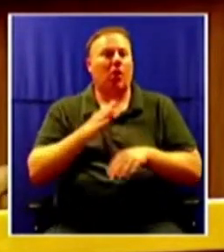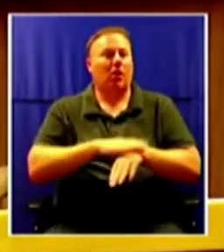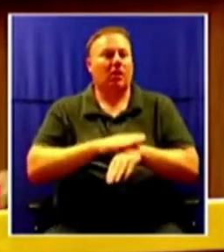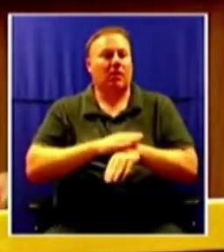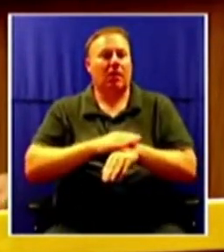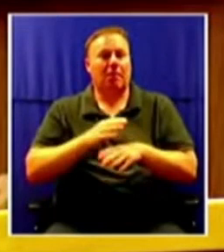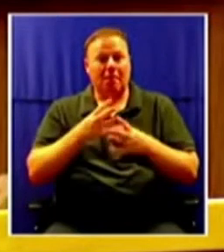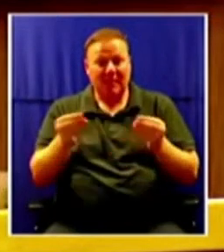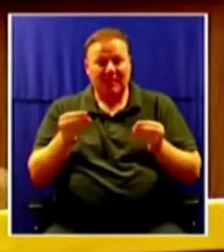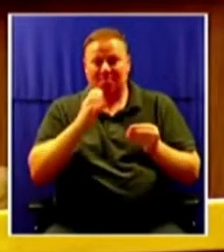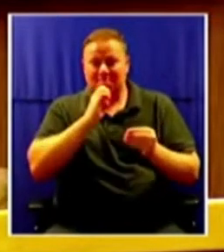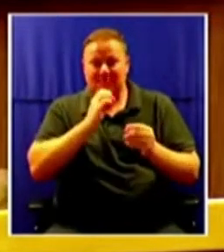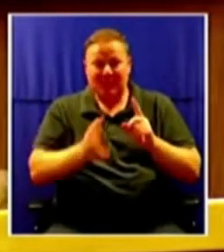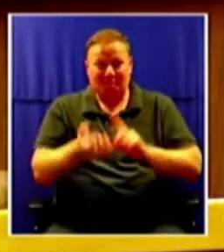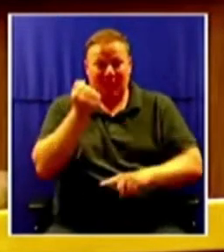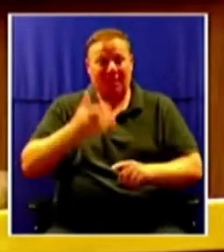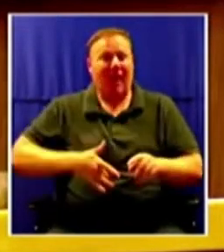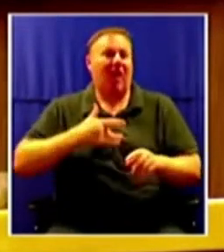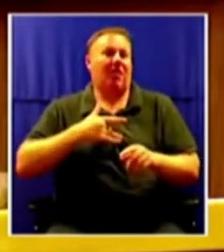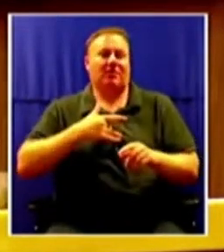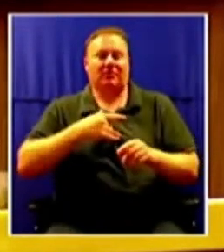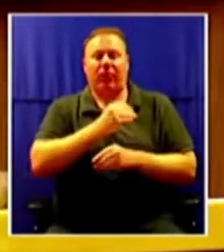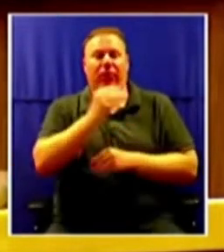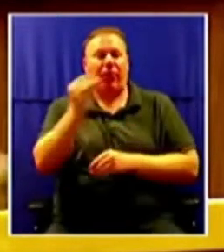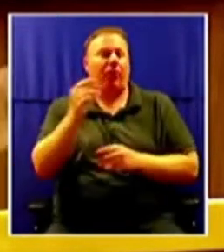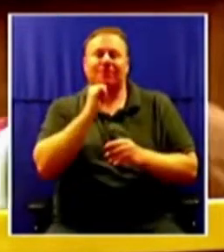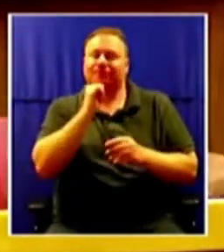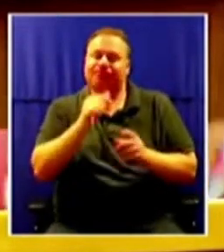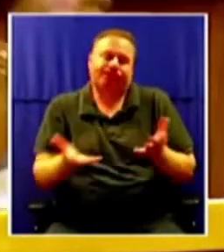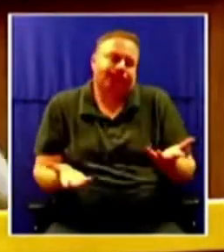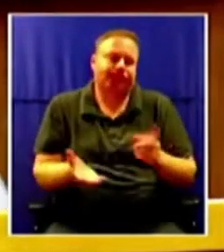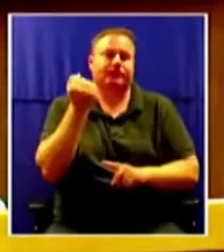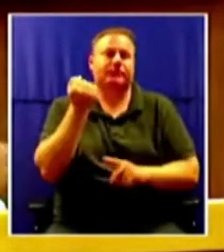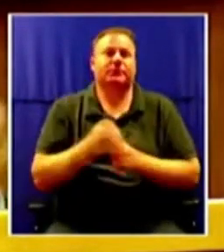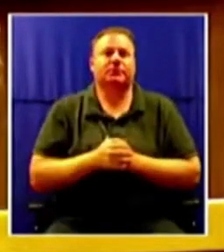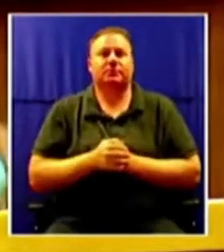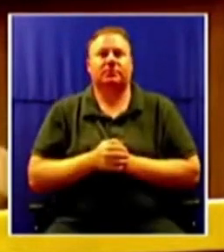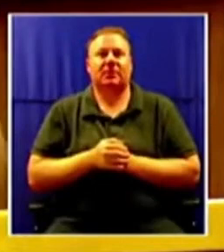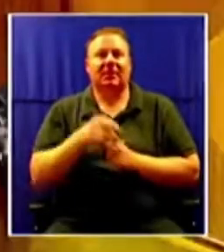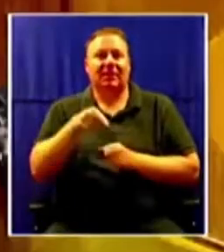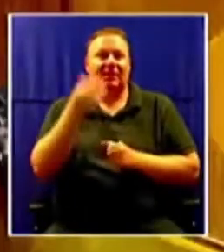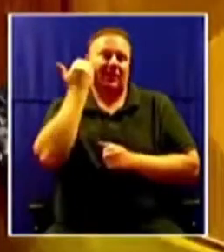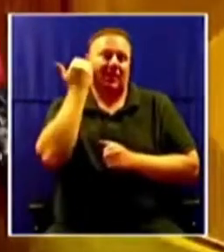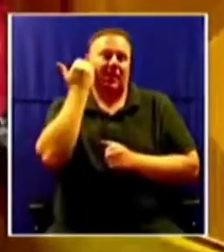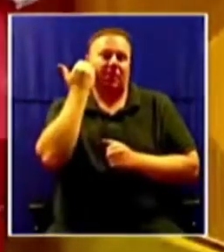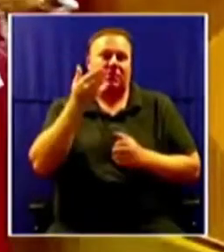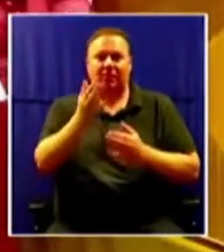that we will not find her alive. And this is the government you're presiding over. Thank Thank you. you.